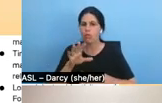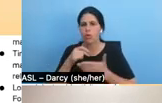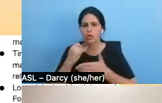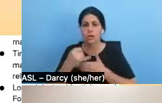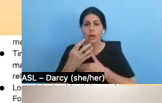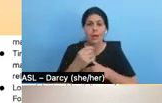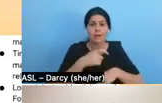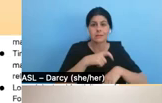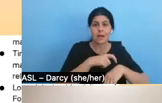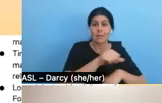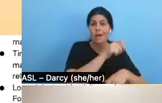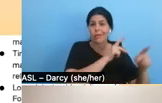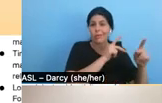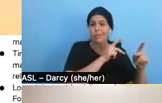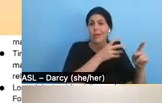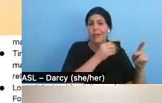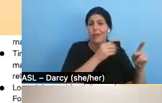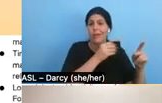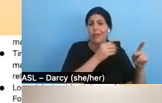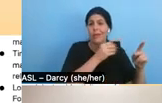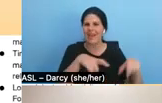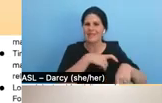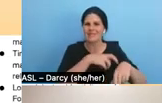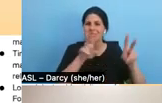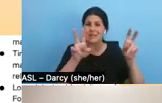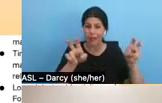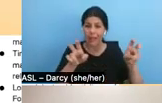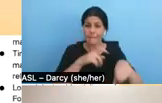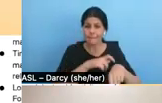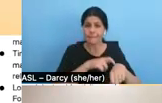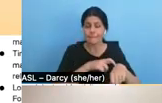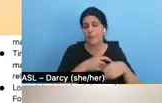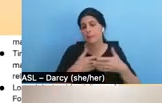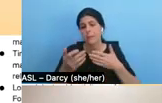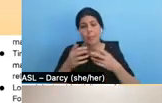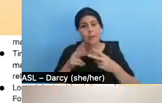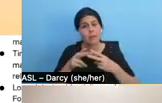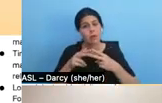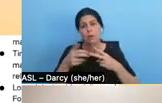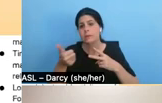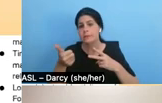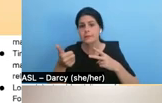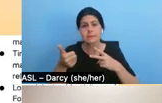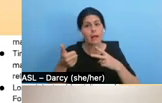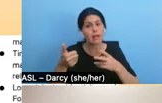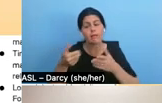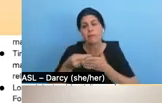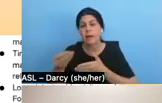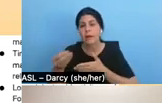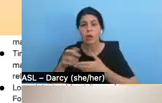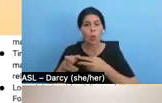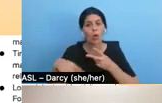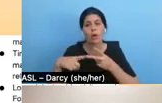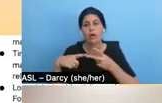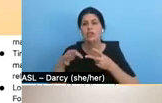yourself have donated, um, whether it is self-funding or deferred fees or in kind, it is actually